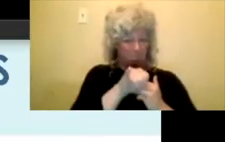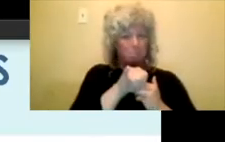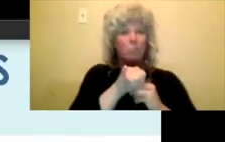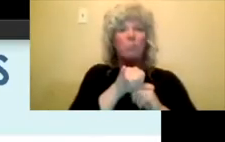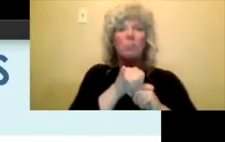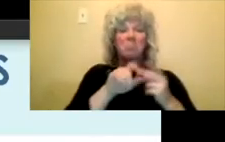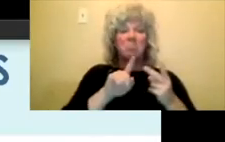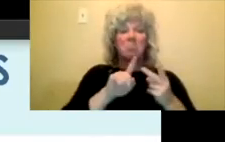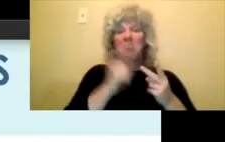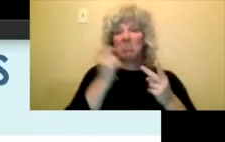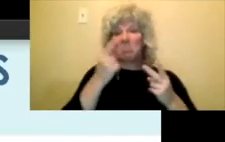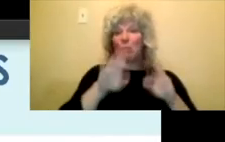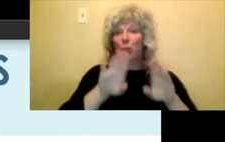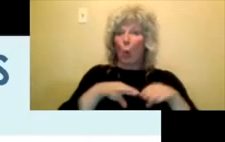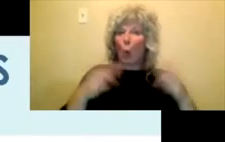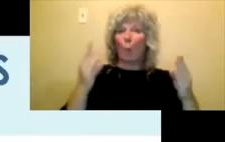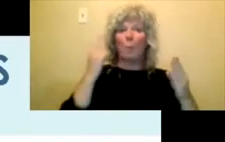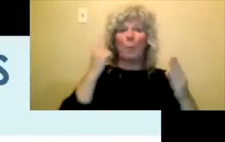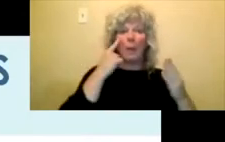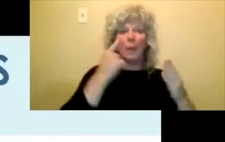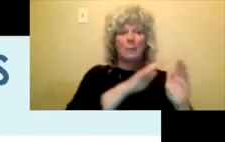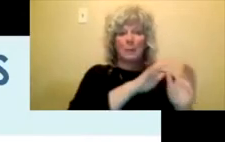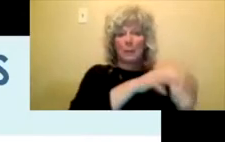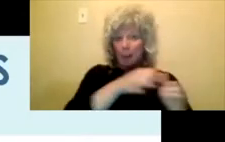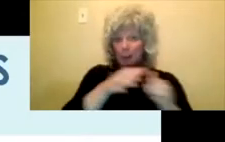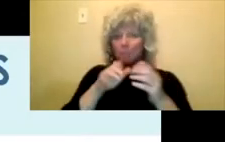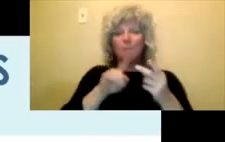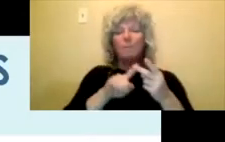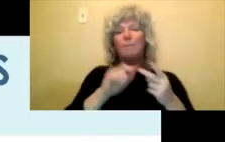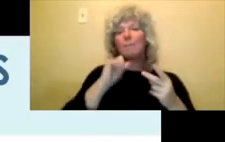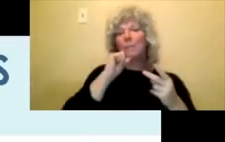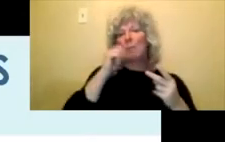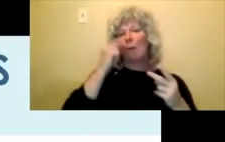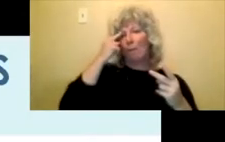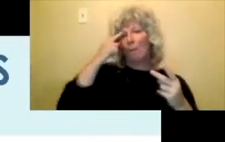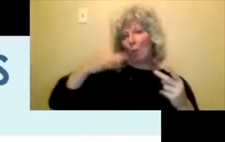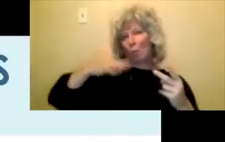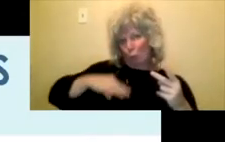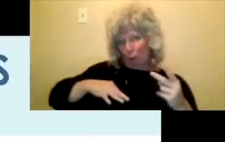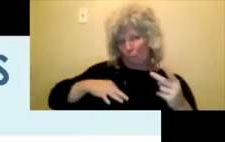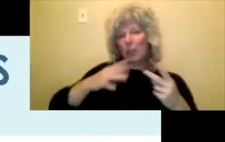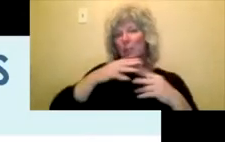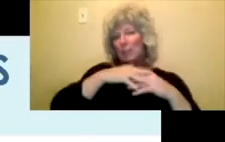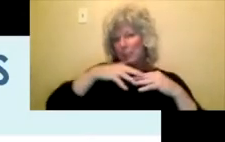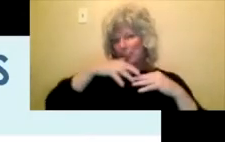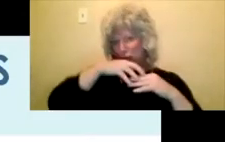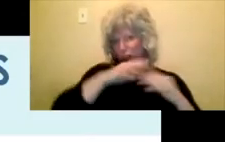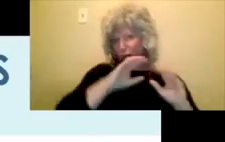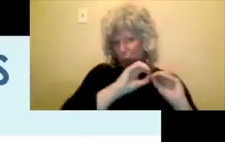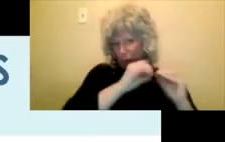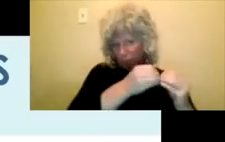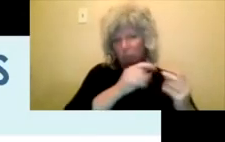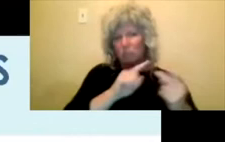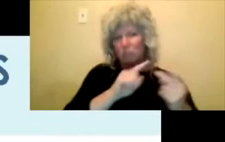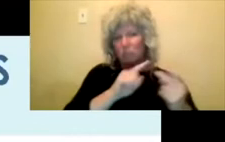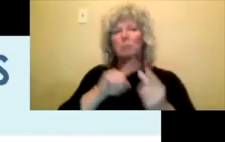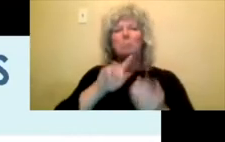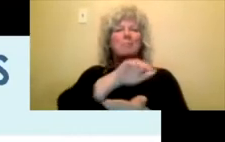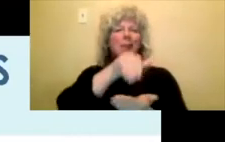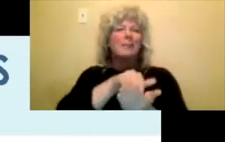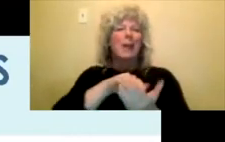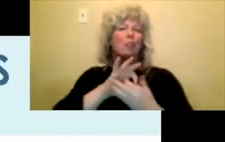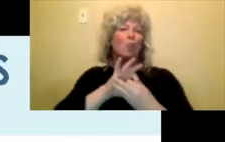collectives, groups, non-for-profit Indigenous organizations, centers, councils. So centers would be like friendship